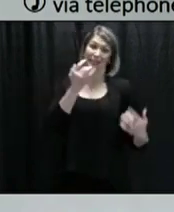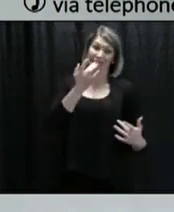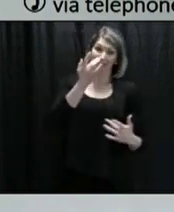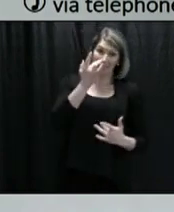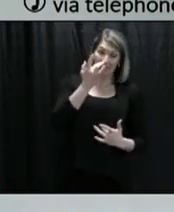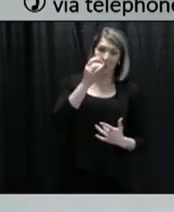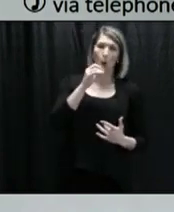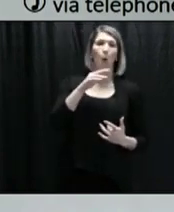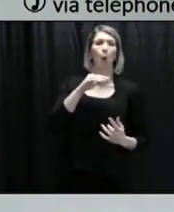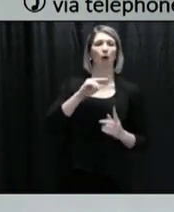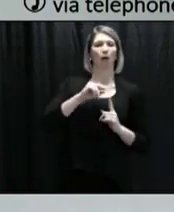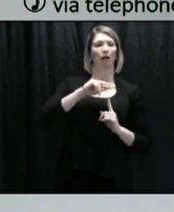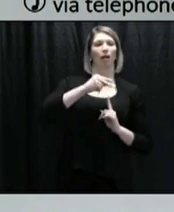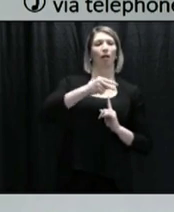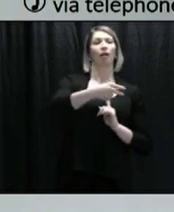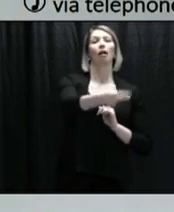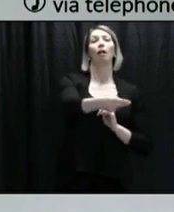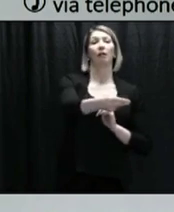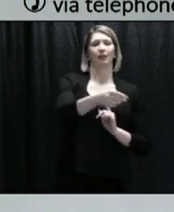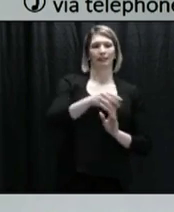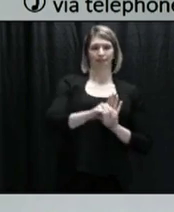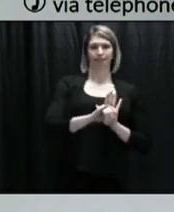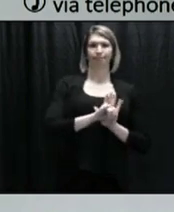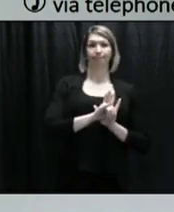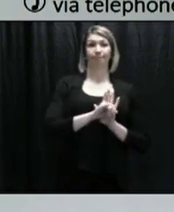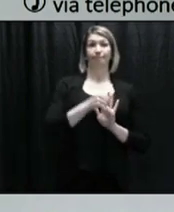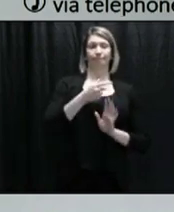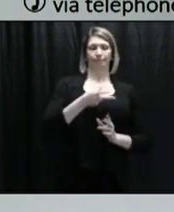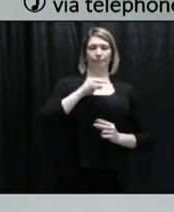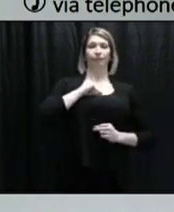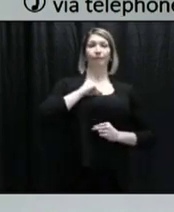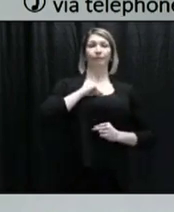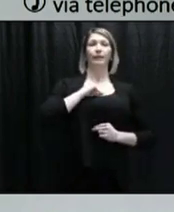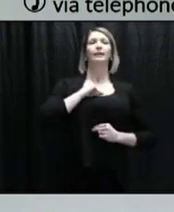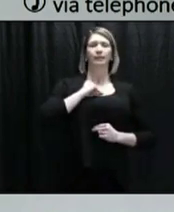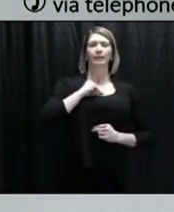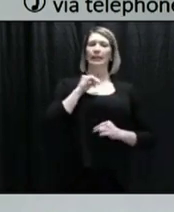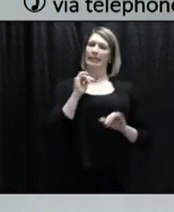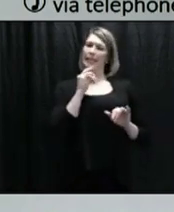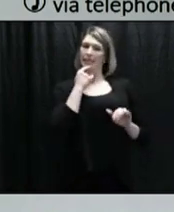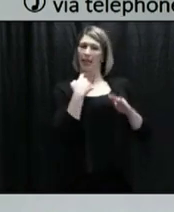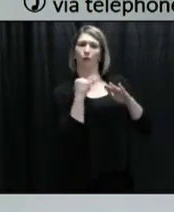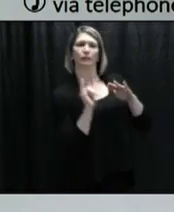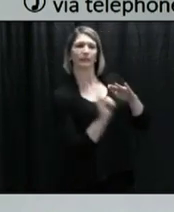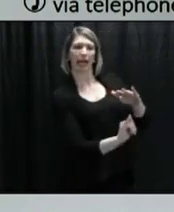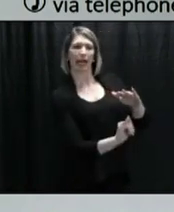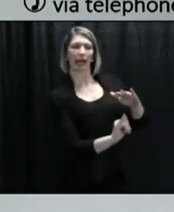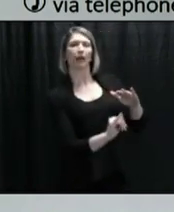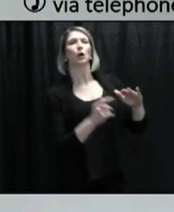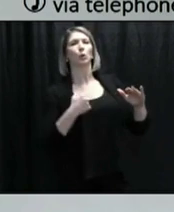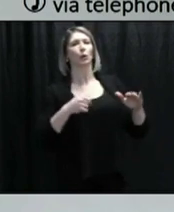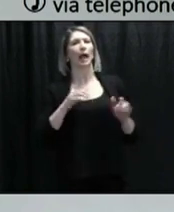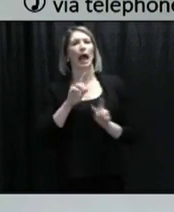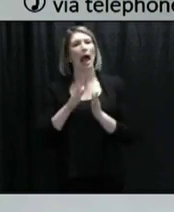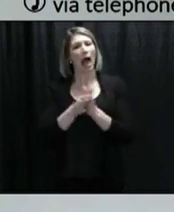or because you have traveled and are recently home, then we're asking you to stay on your property.